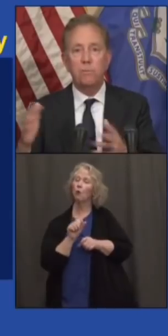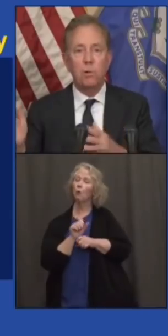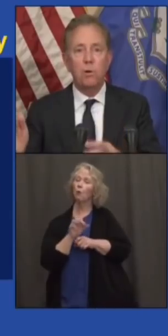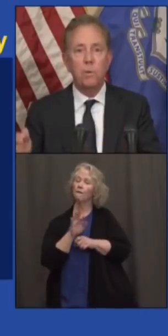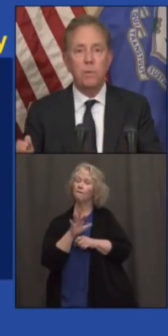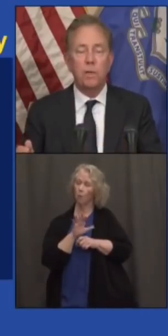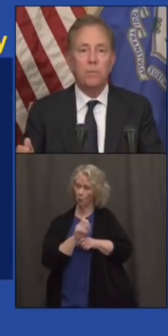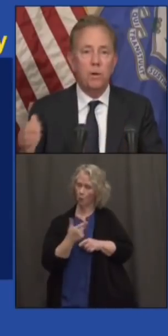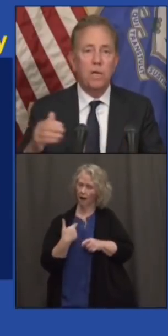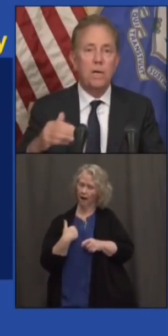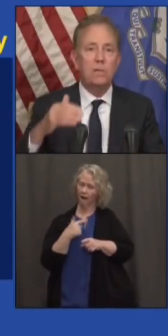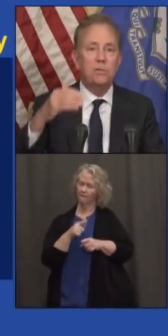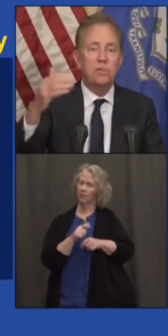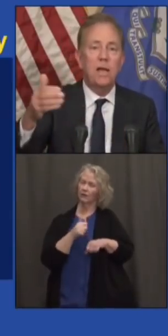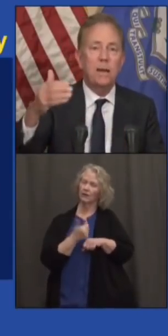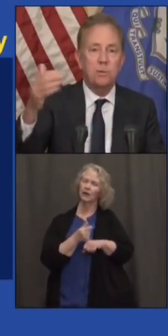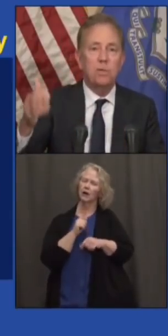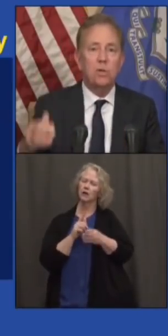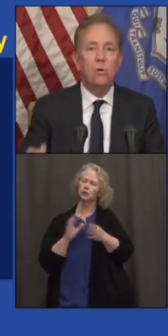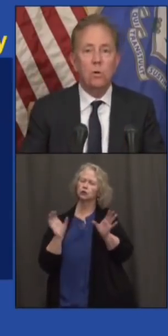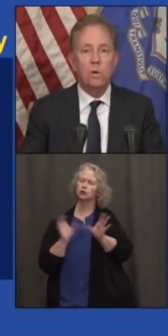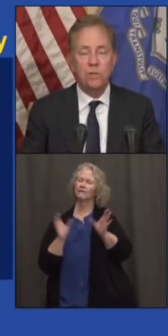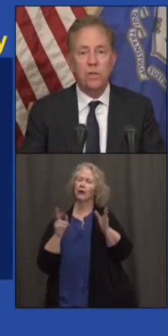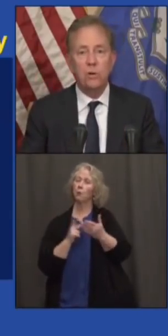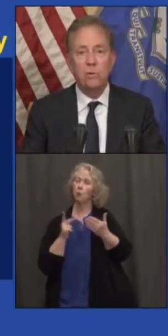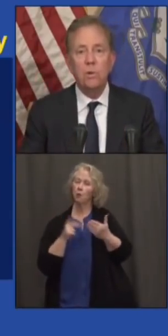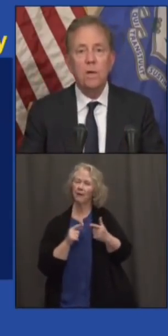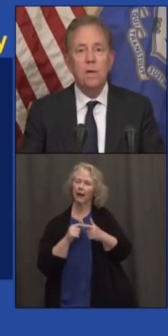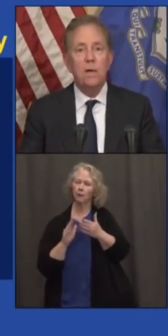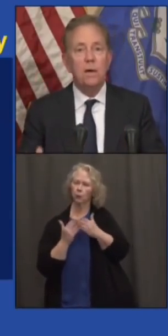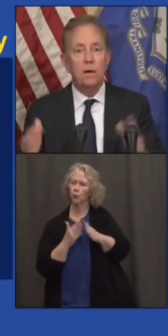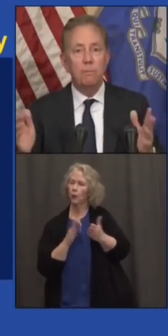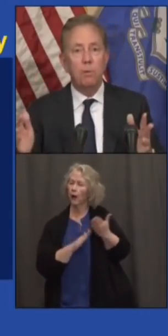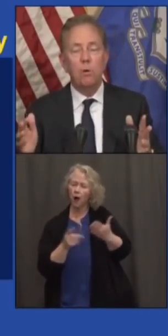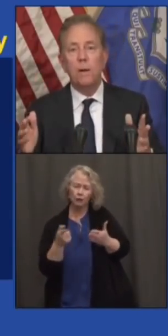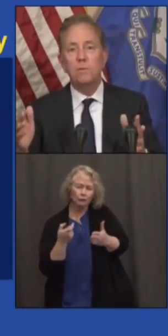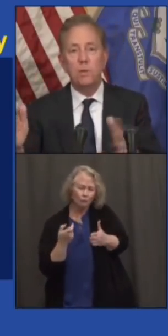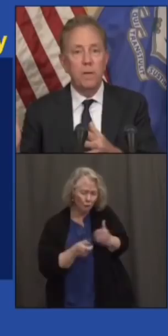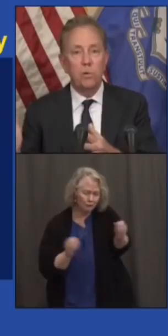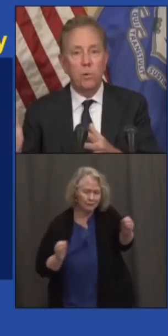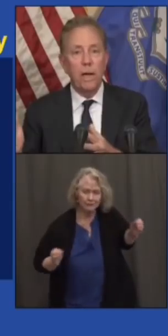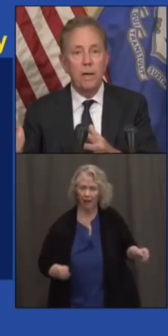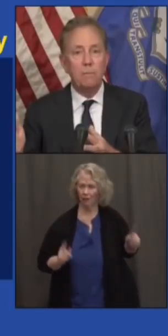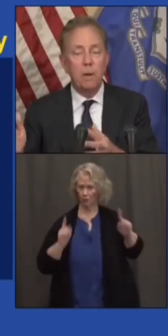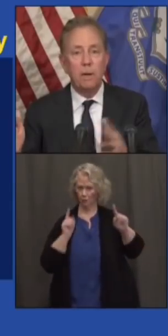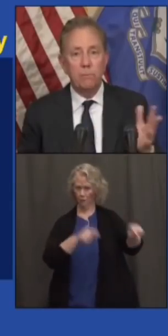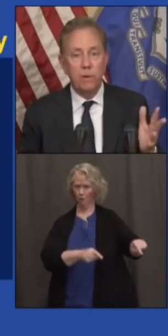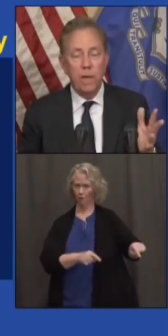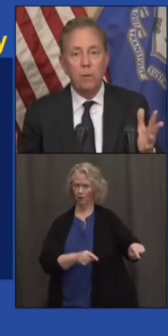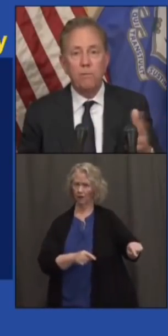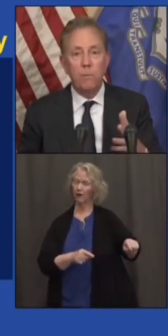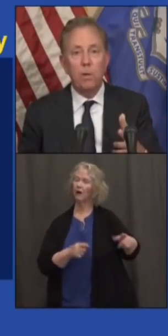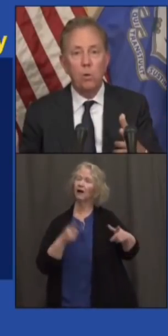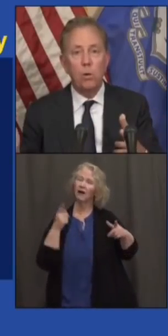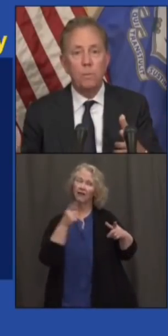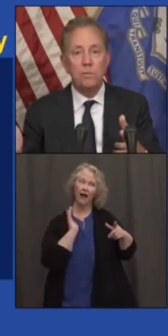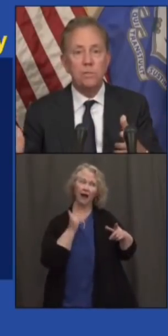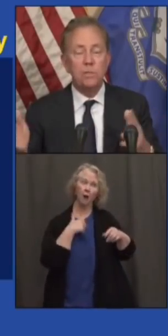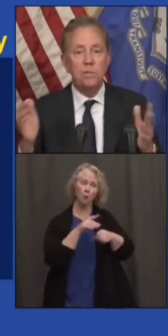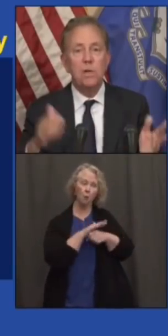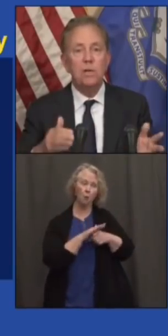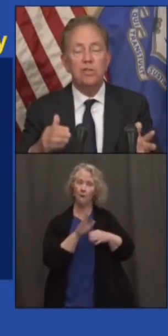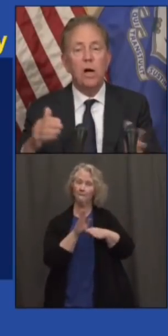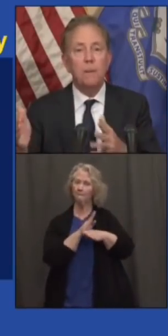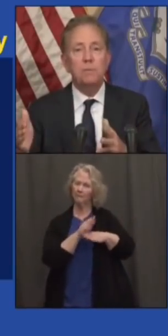certificate program of the community colleges at absolutely no cost to you. Programs that are being created with help from our local